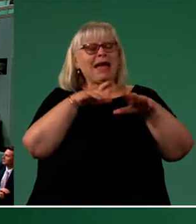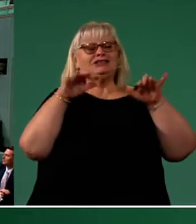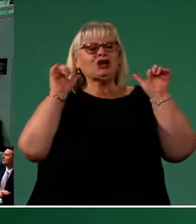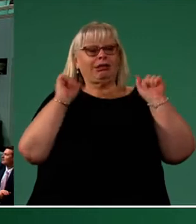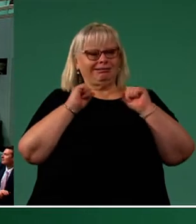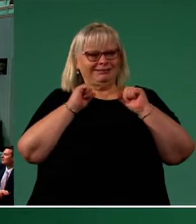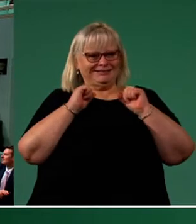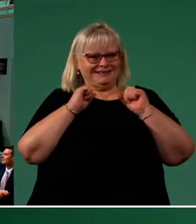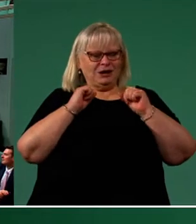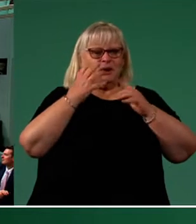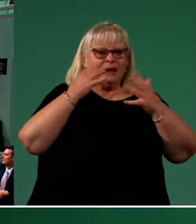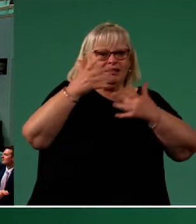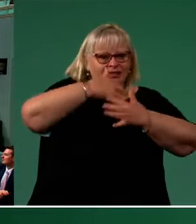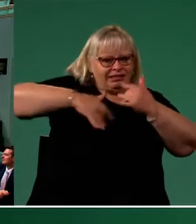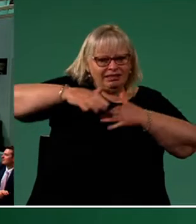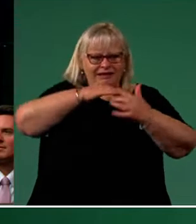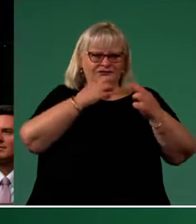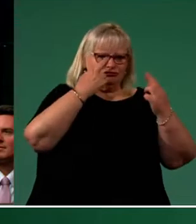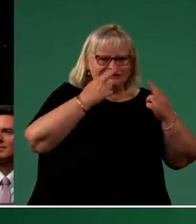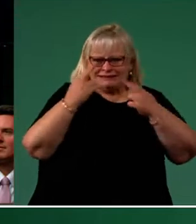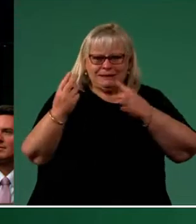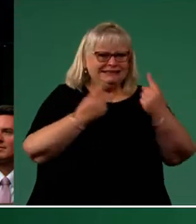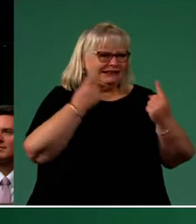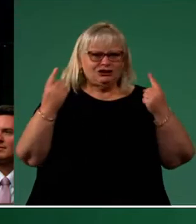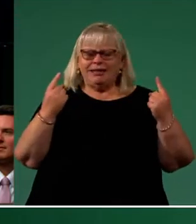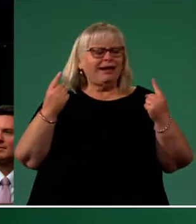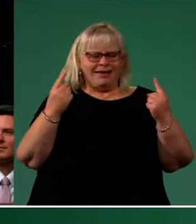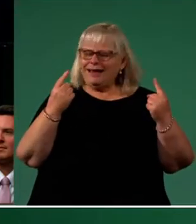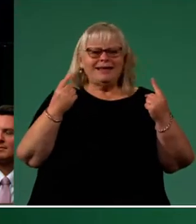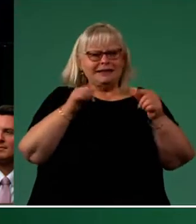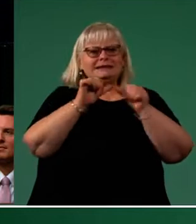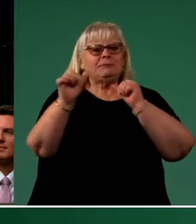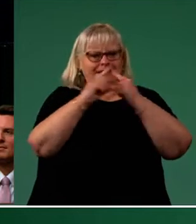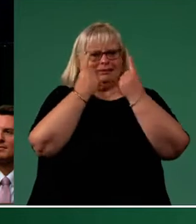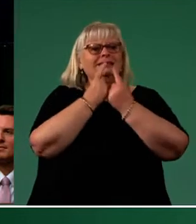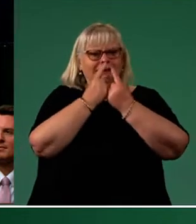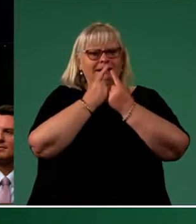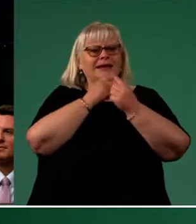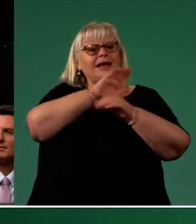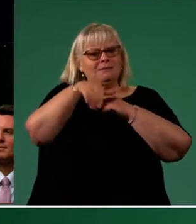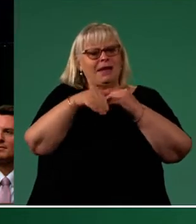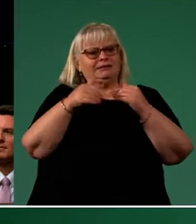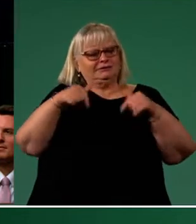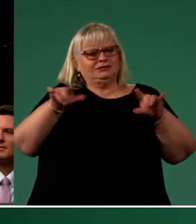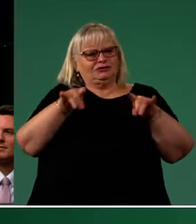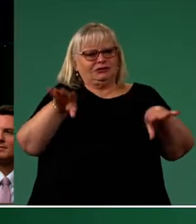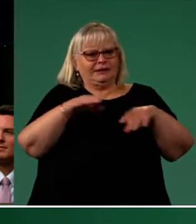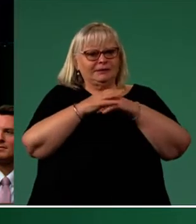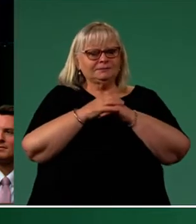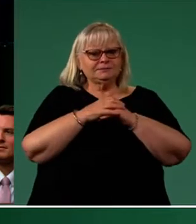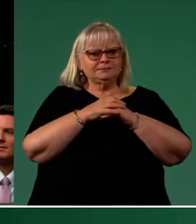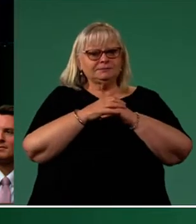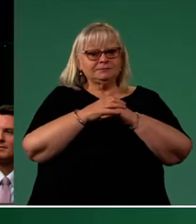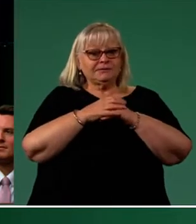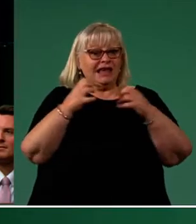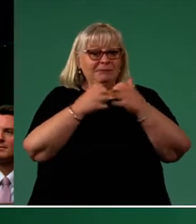we live alongside one another and respect each other is our defining characteristic as a young federation. Like many